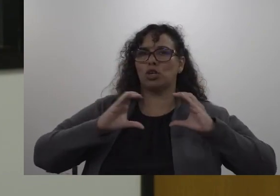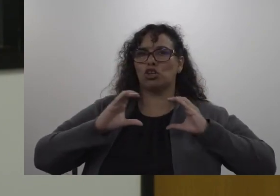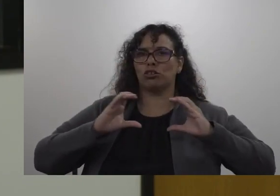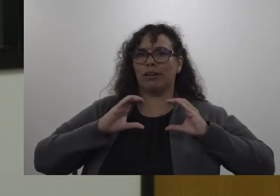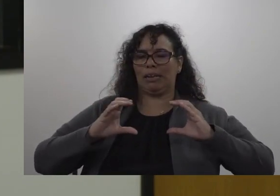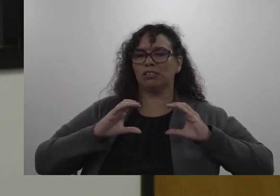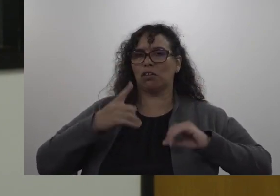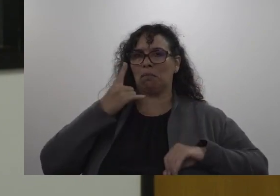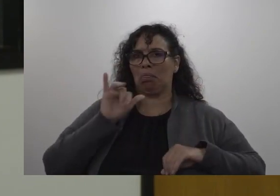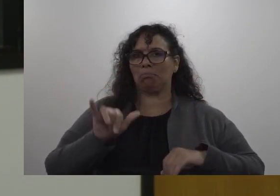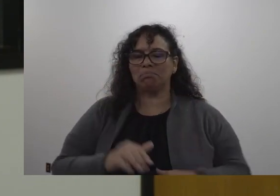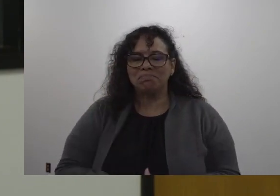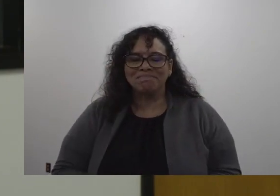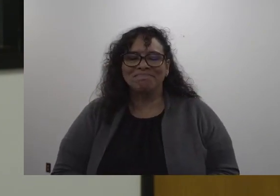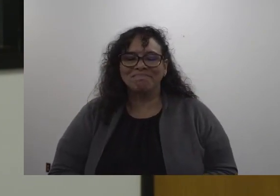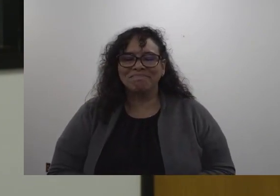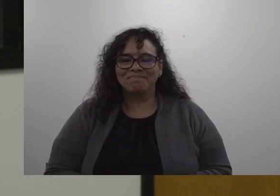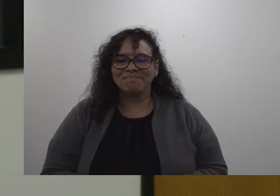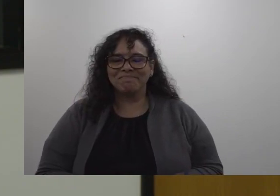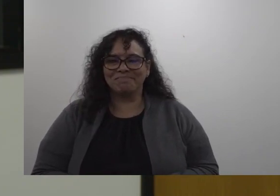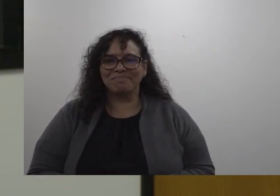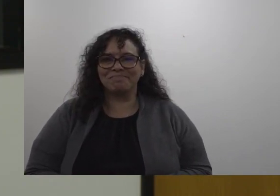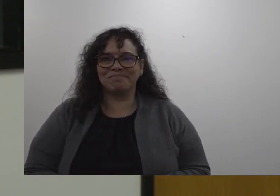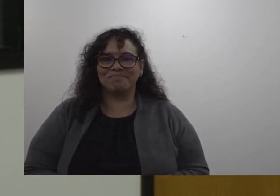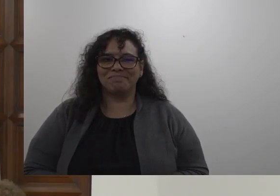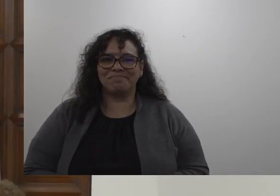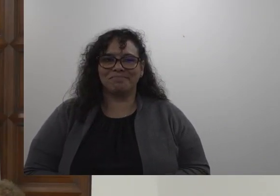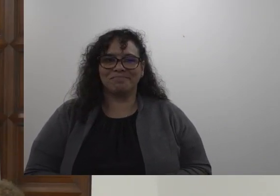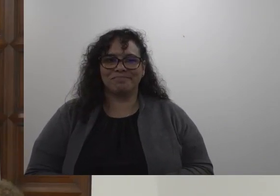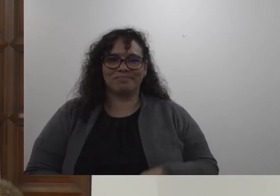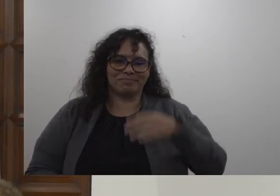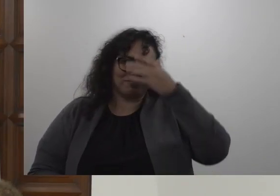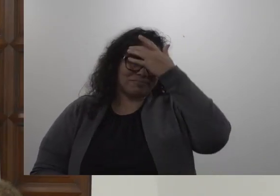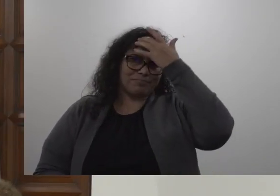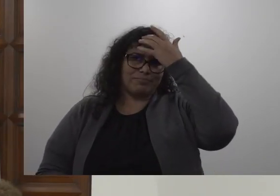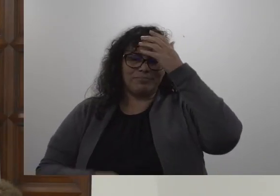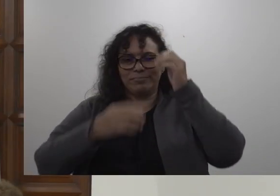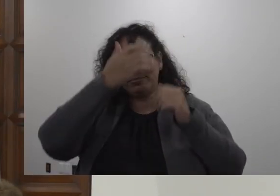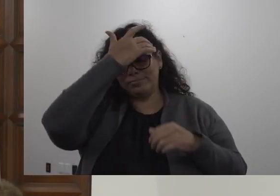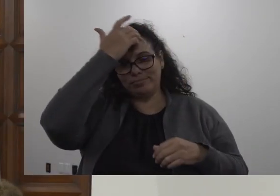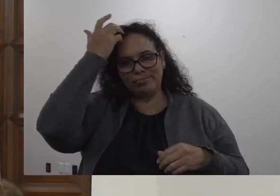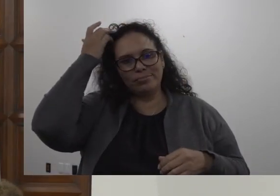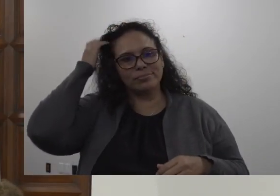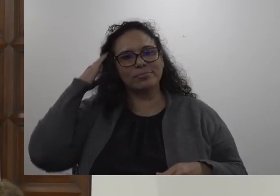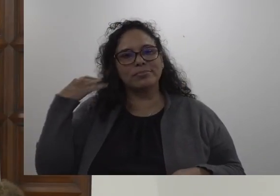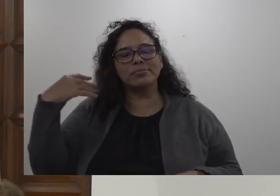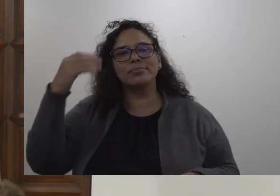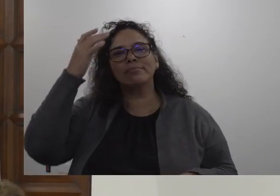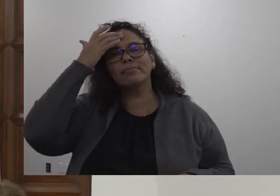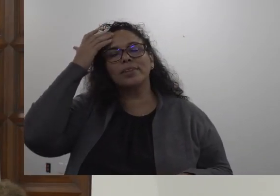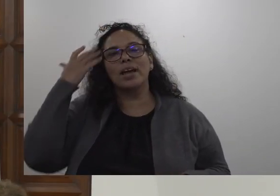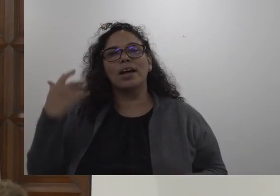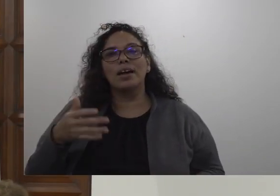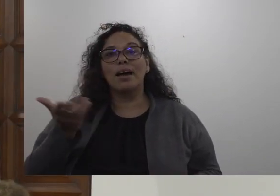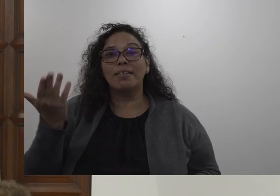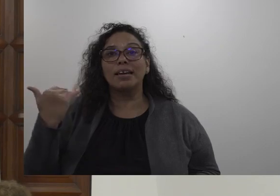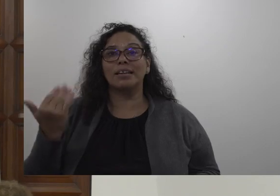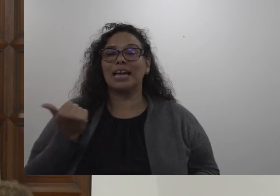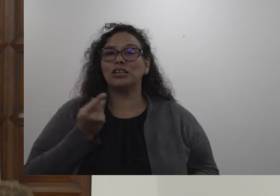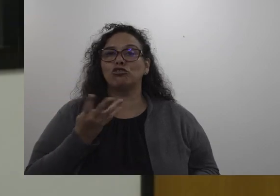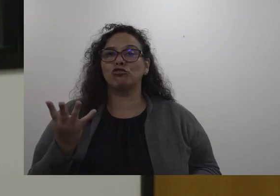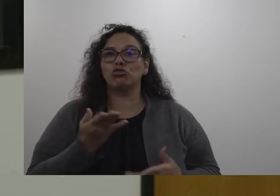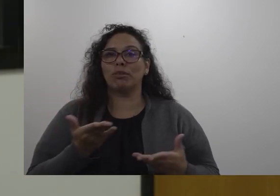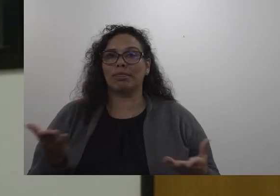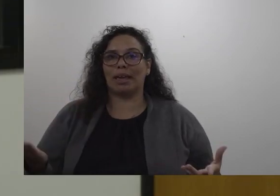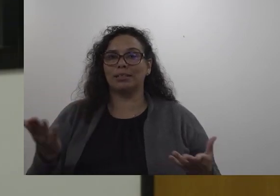as I share the last couple of things I just I